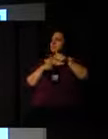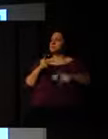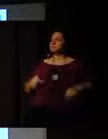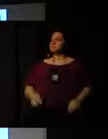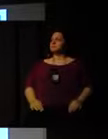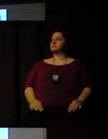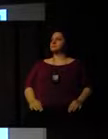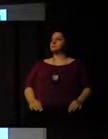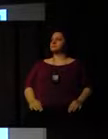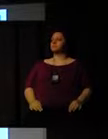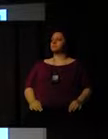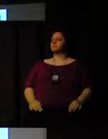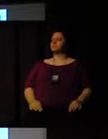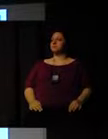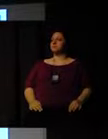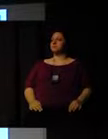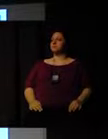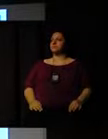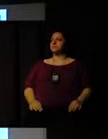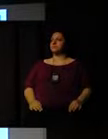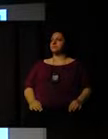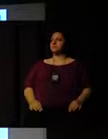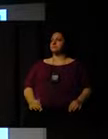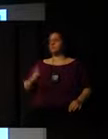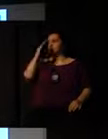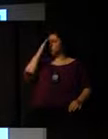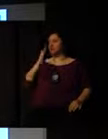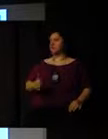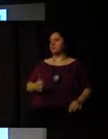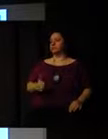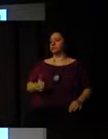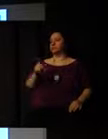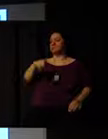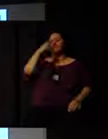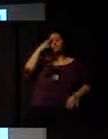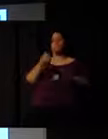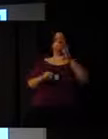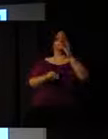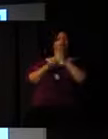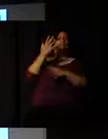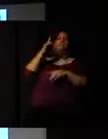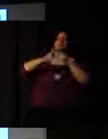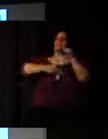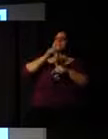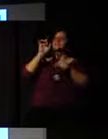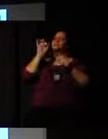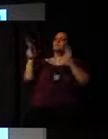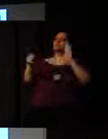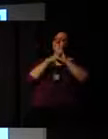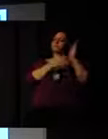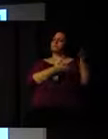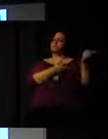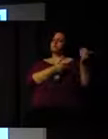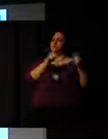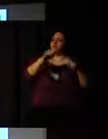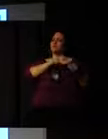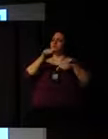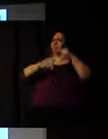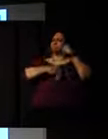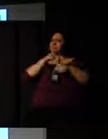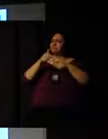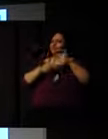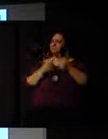So, and it's also job creation for young people. So they're coming through to your organization, and you're providing jobs for them at the end of the day.